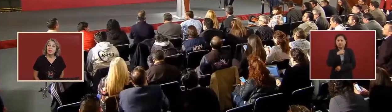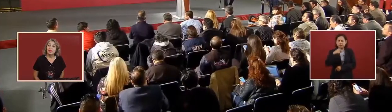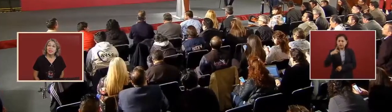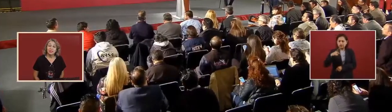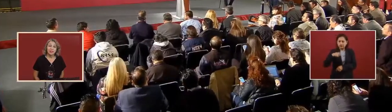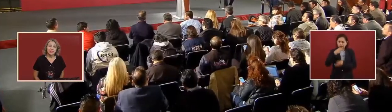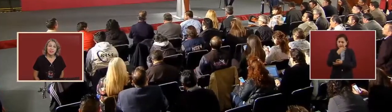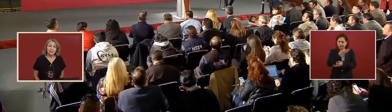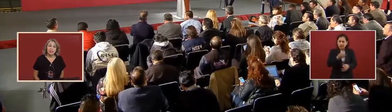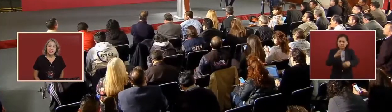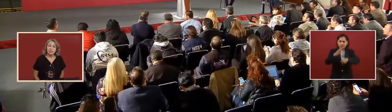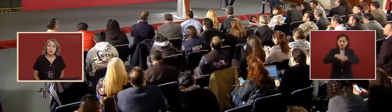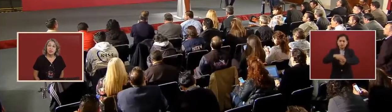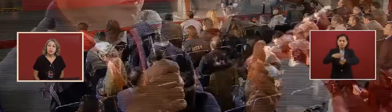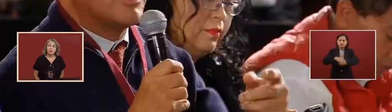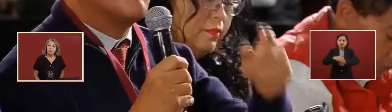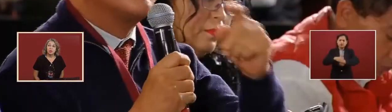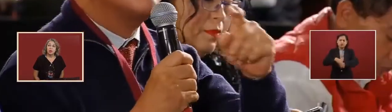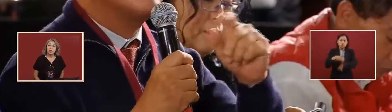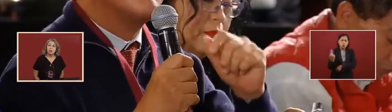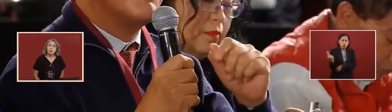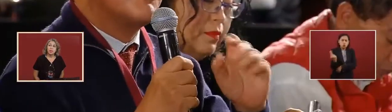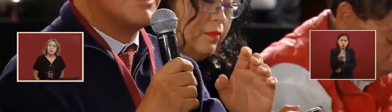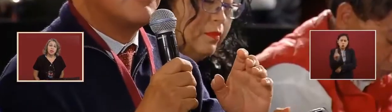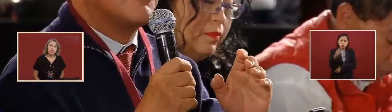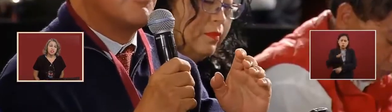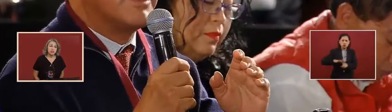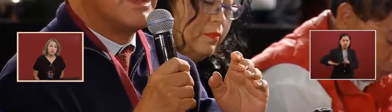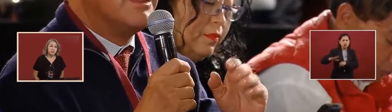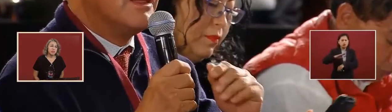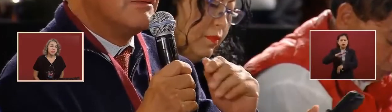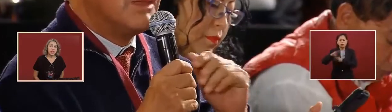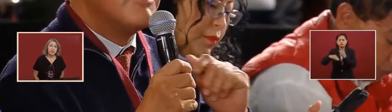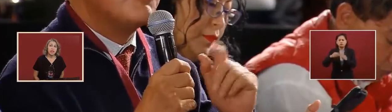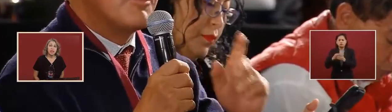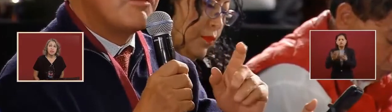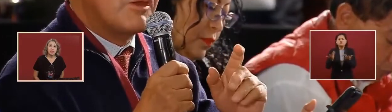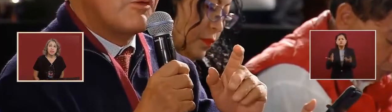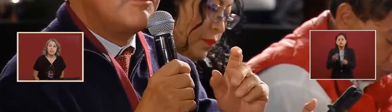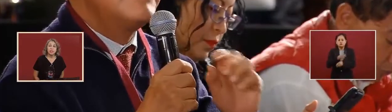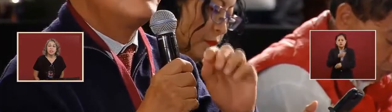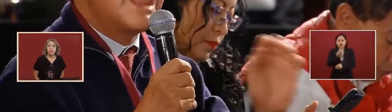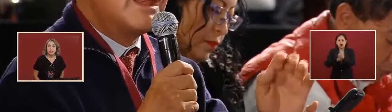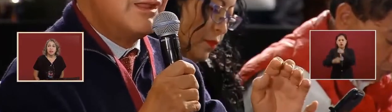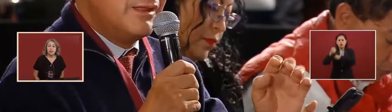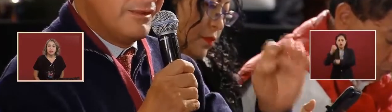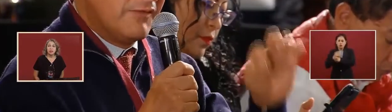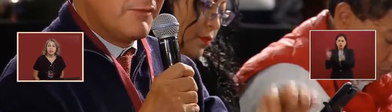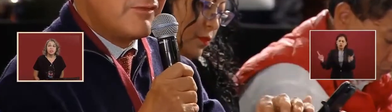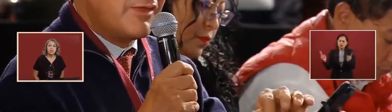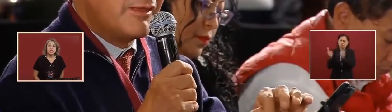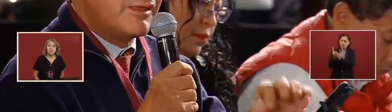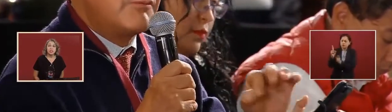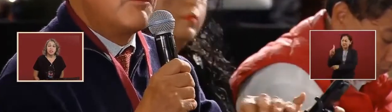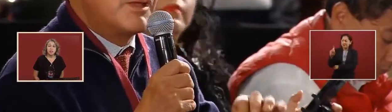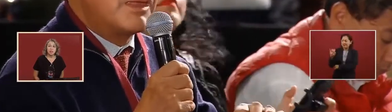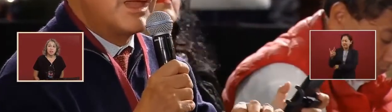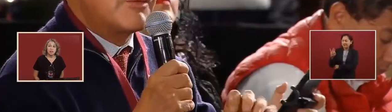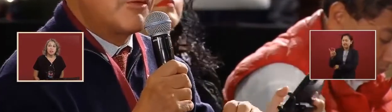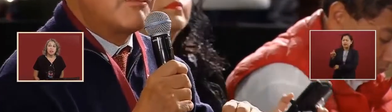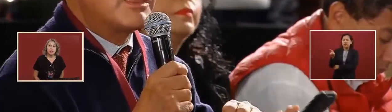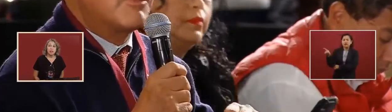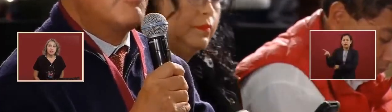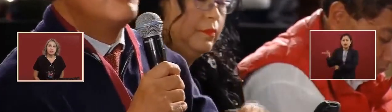What would be your posture if there was a climate emergency? Like, for example, the